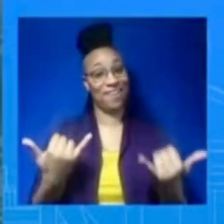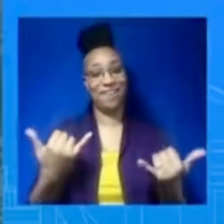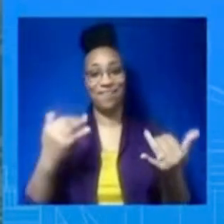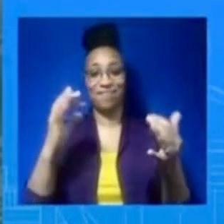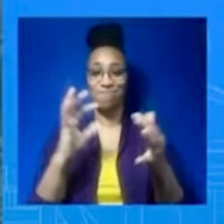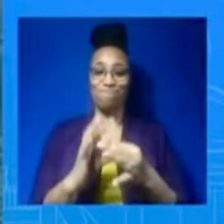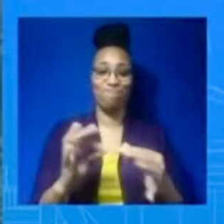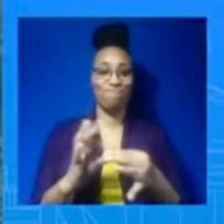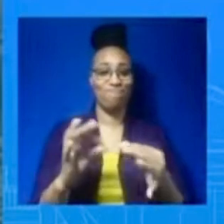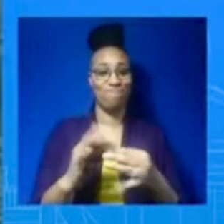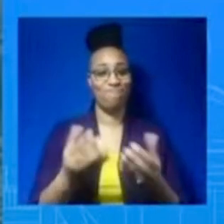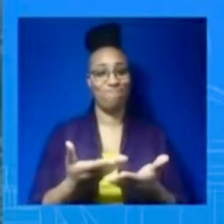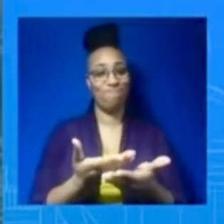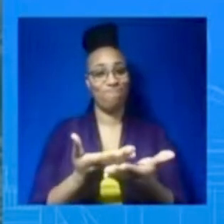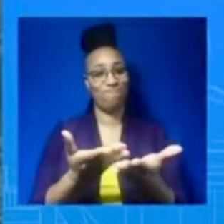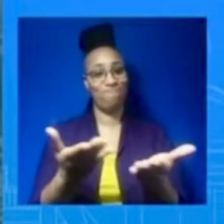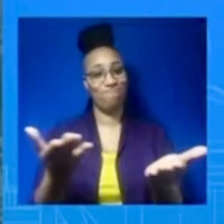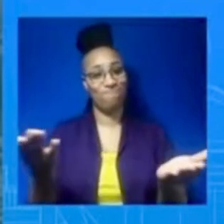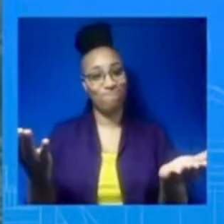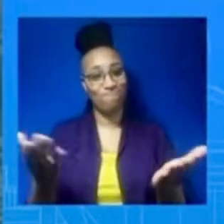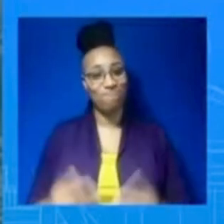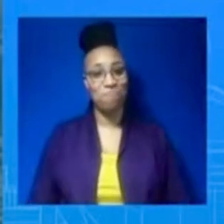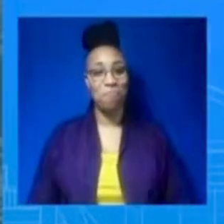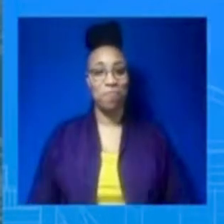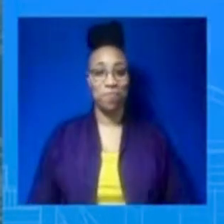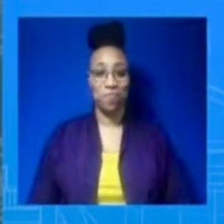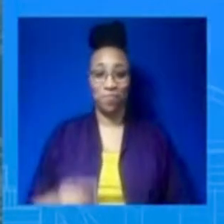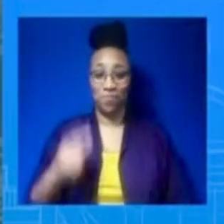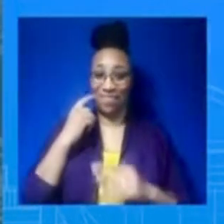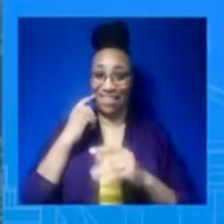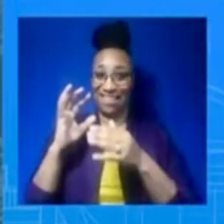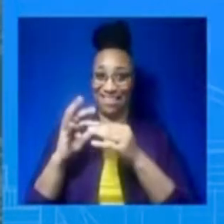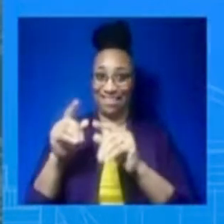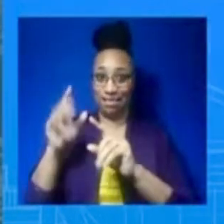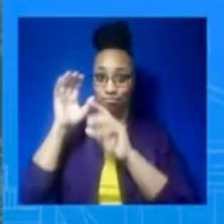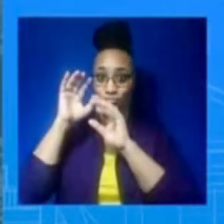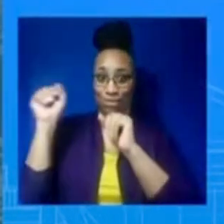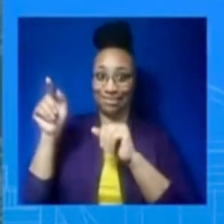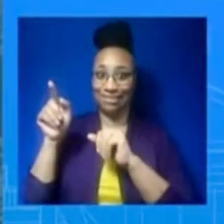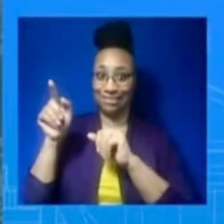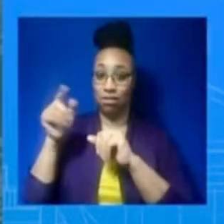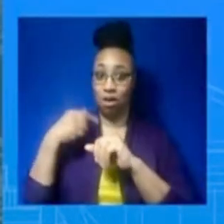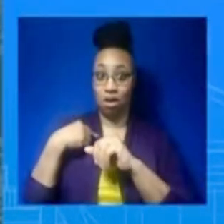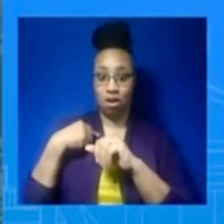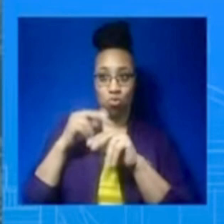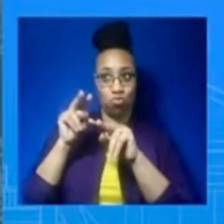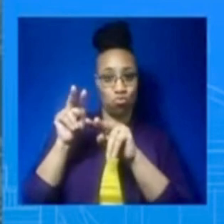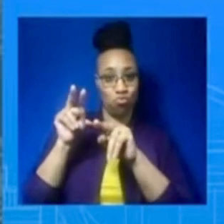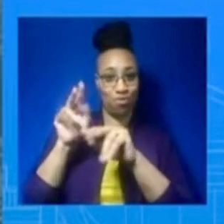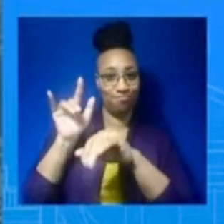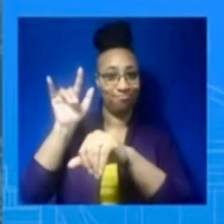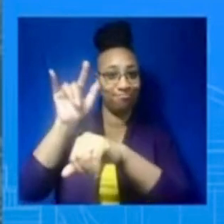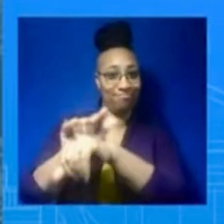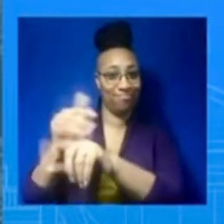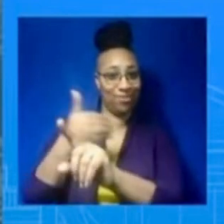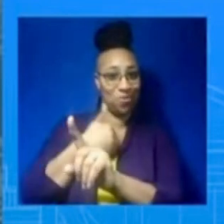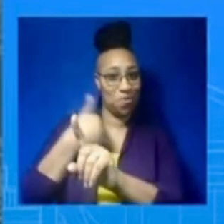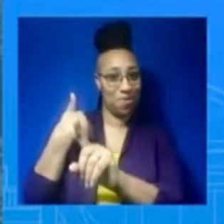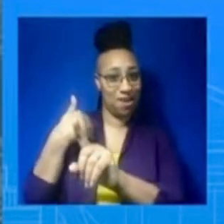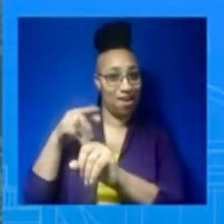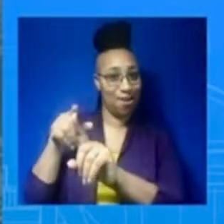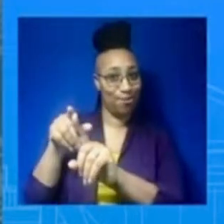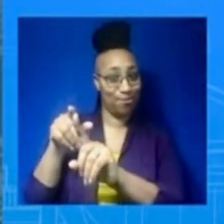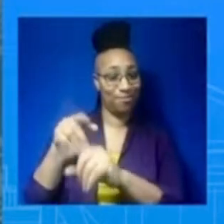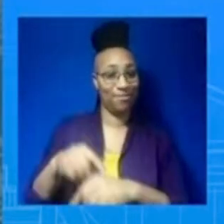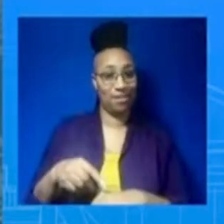President is very much looking forward to his trip to Warsaw next week, which is ahead, of course, of the one-year anniversary of Russia's brutal and unprovoked invasion of